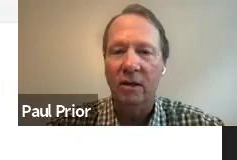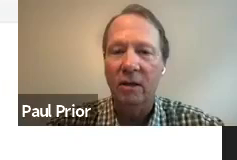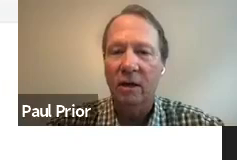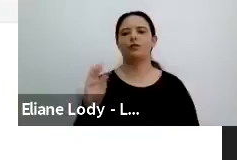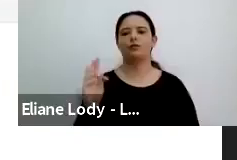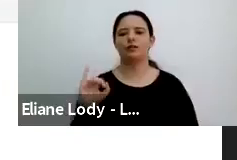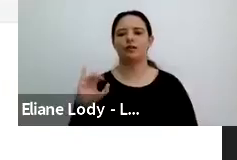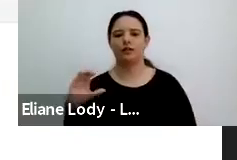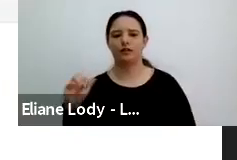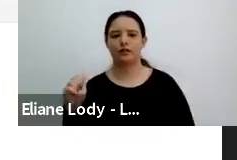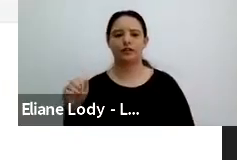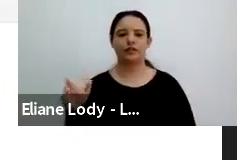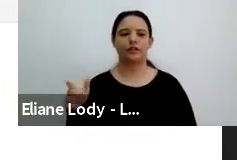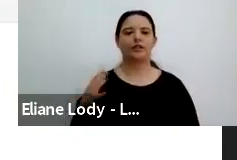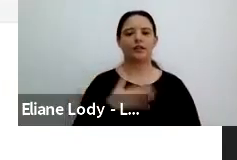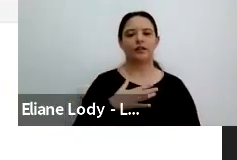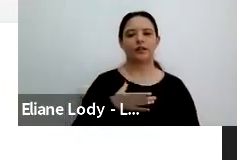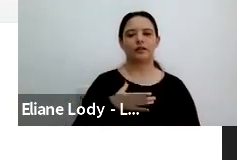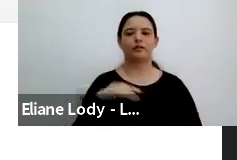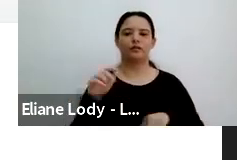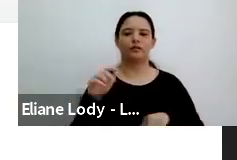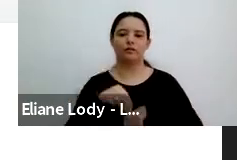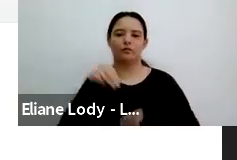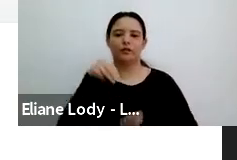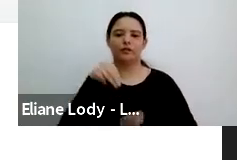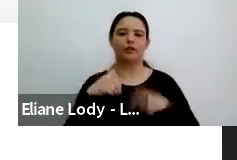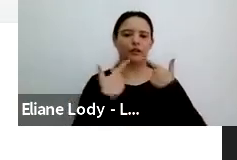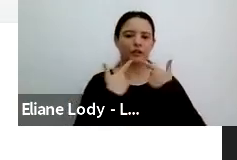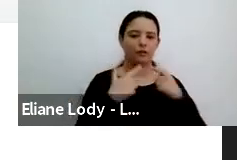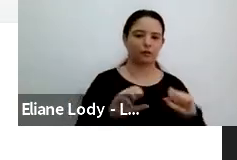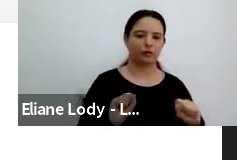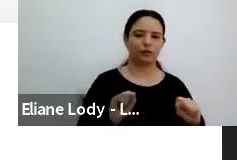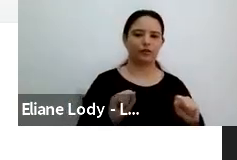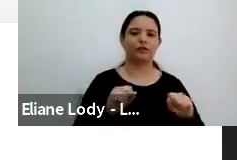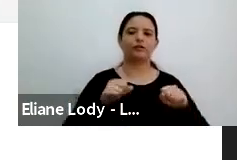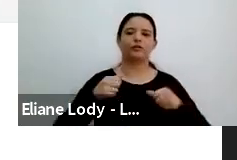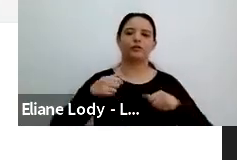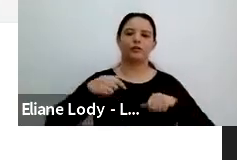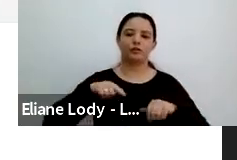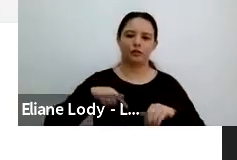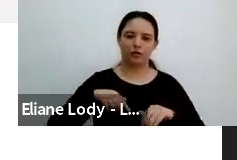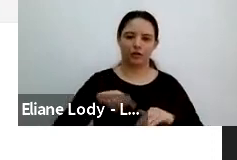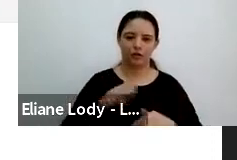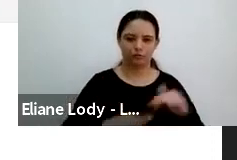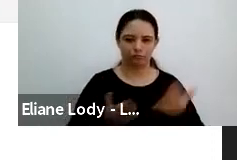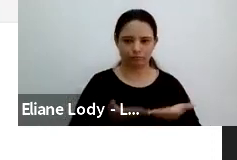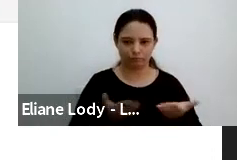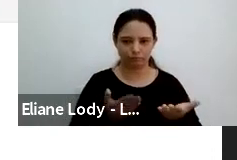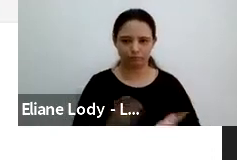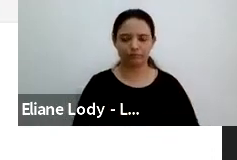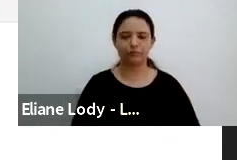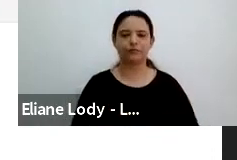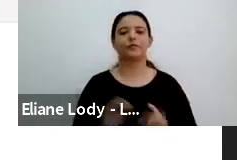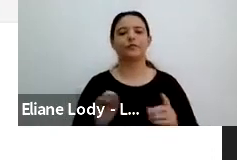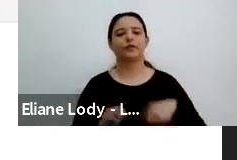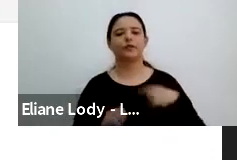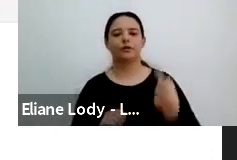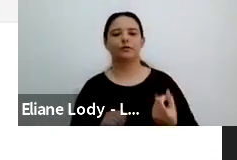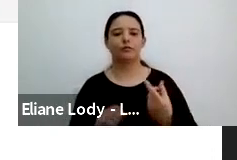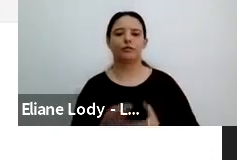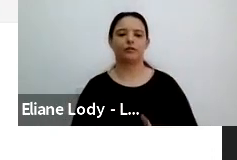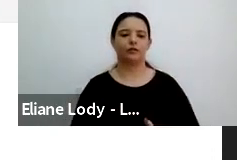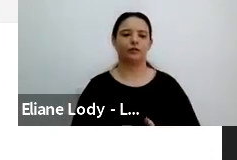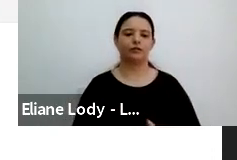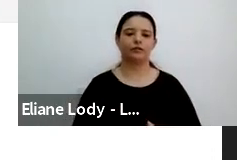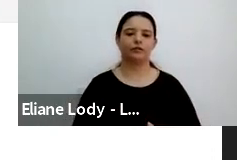linguistics. After we got married in 1979, we taught EFL in Saudi Arabia for two years, explaining